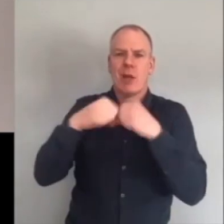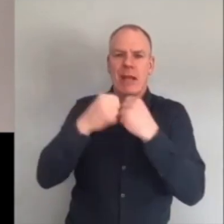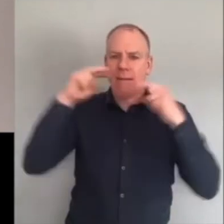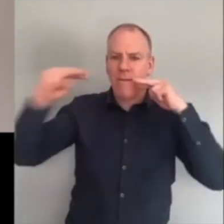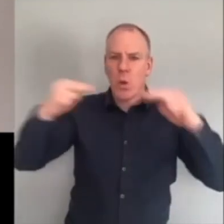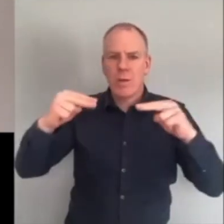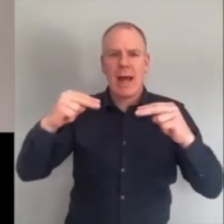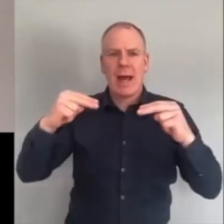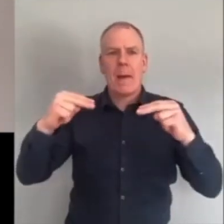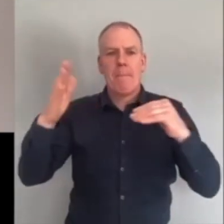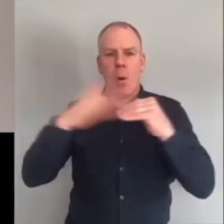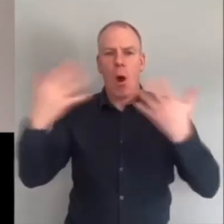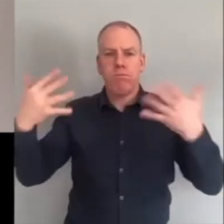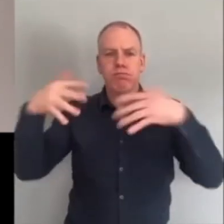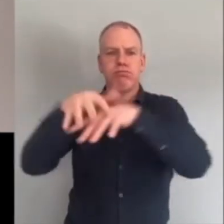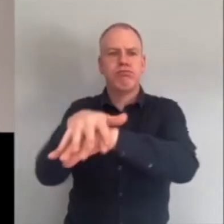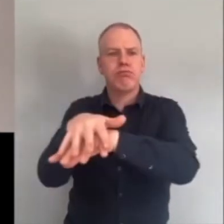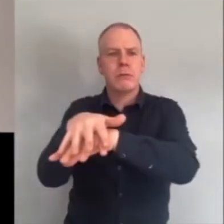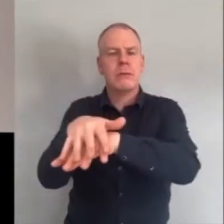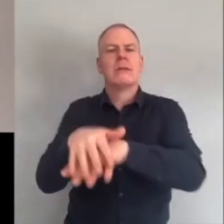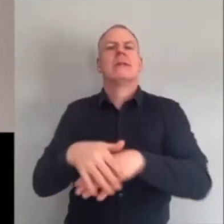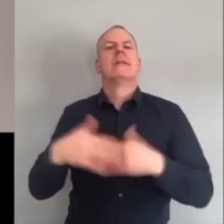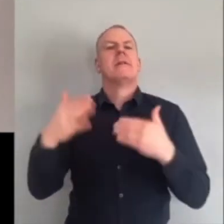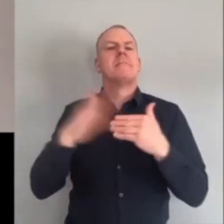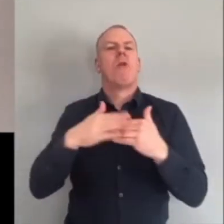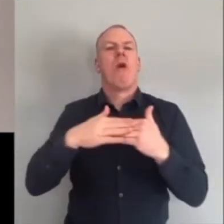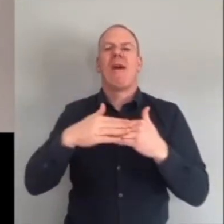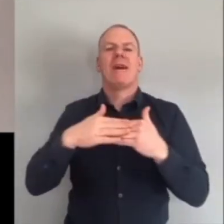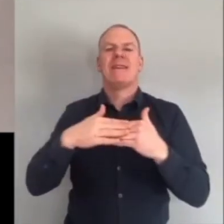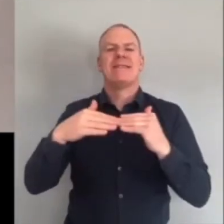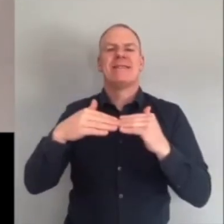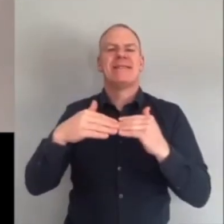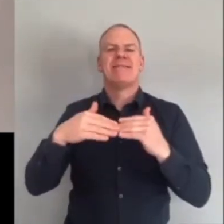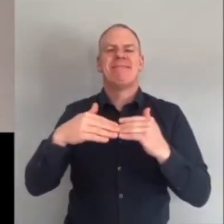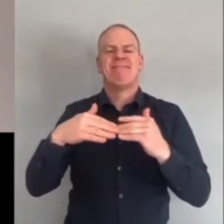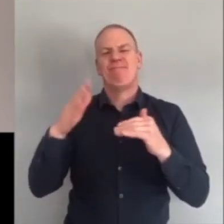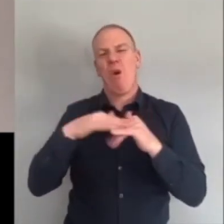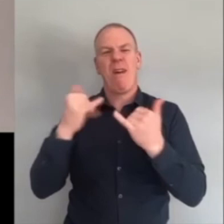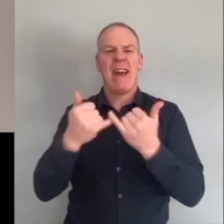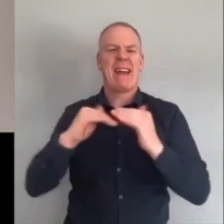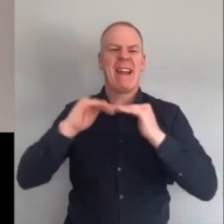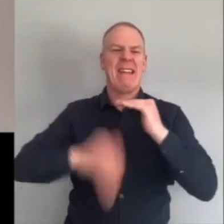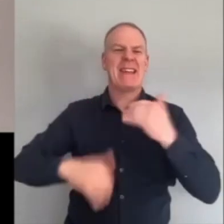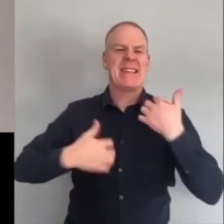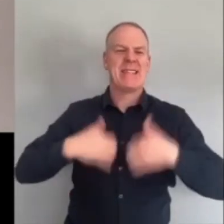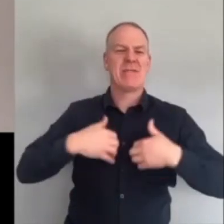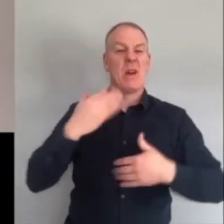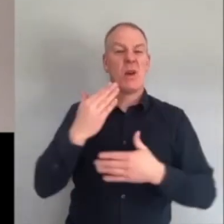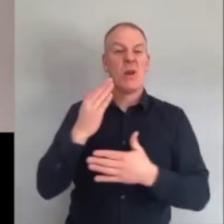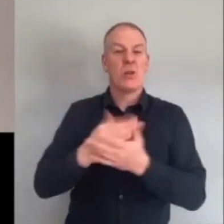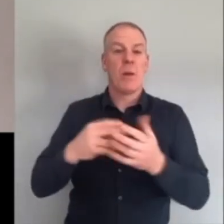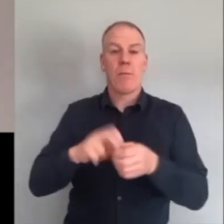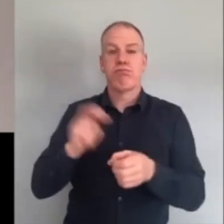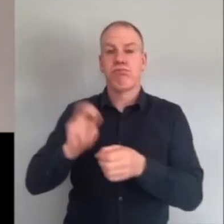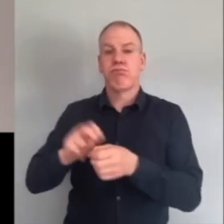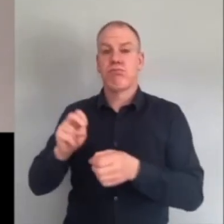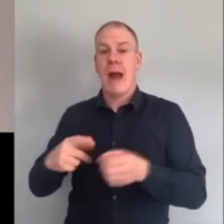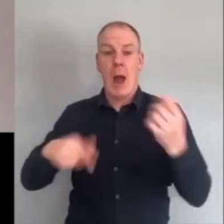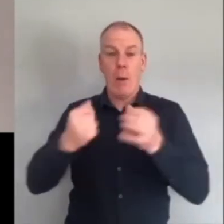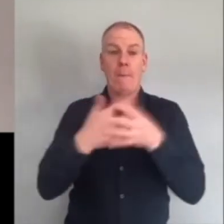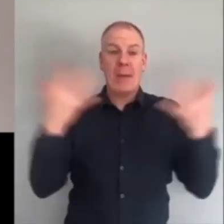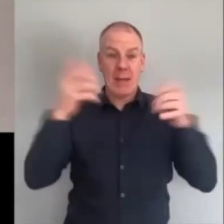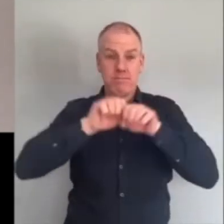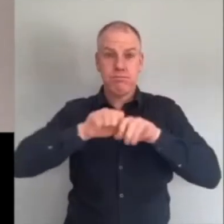And so it will become less interesting to many readers. Some of them will peel off. Our massive circulations